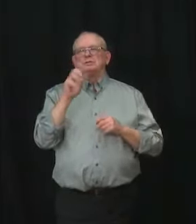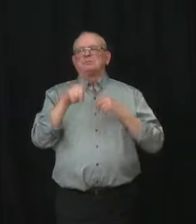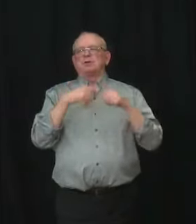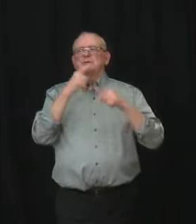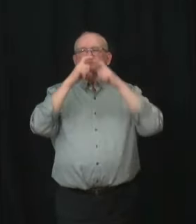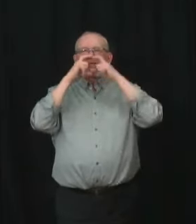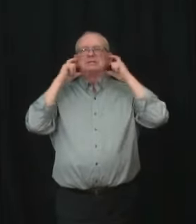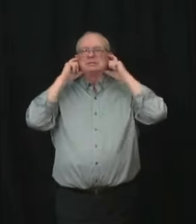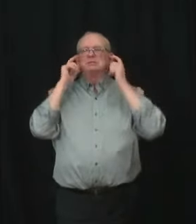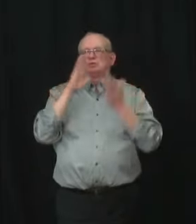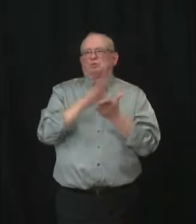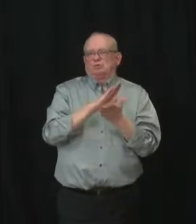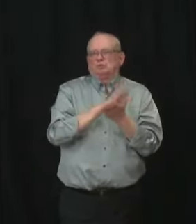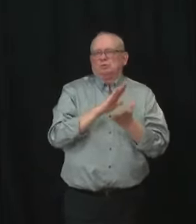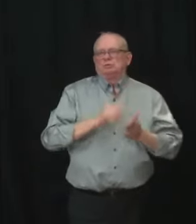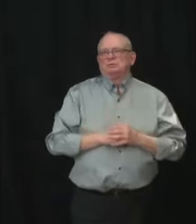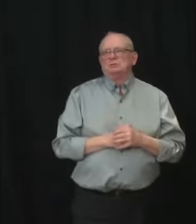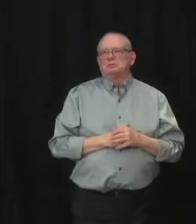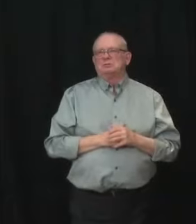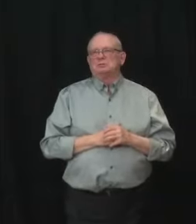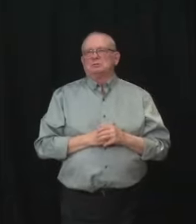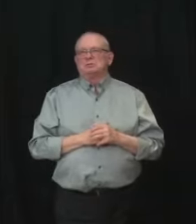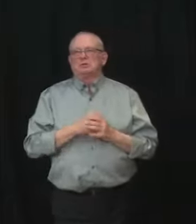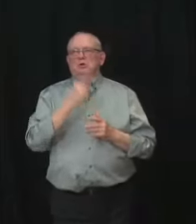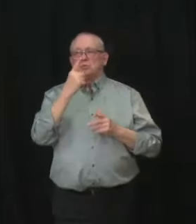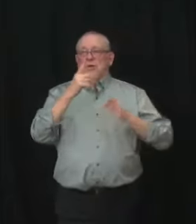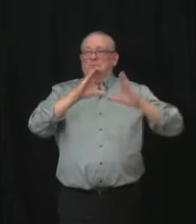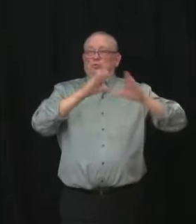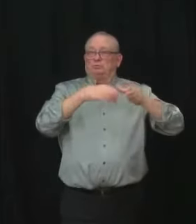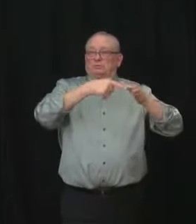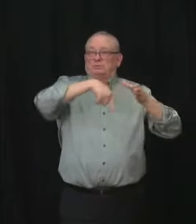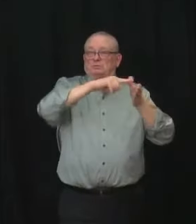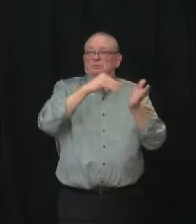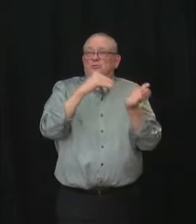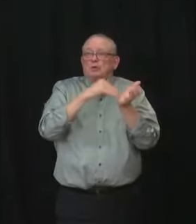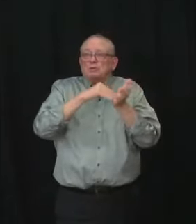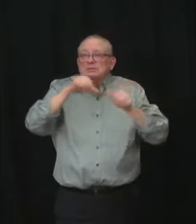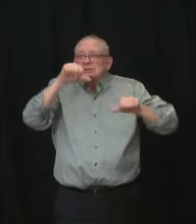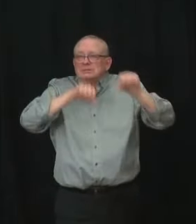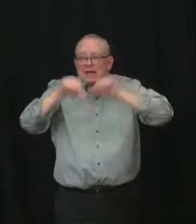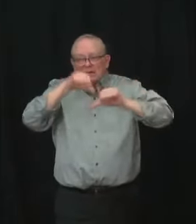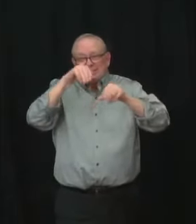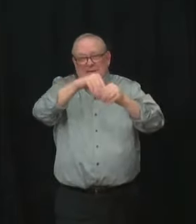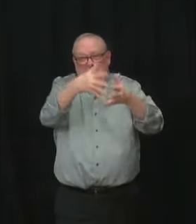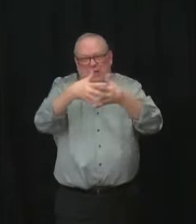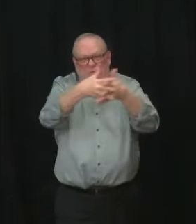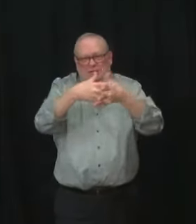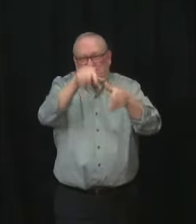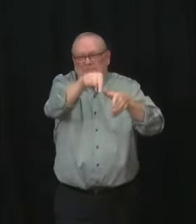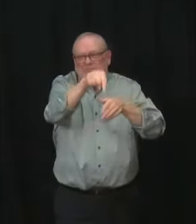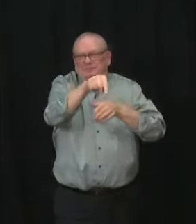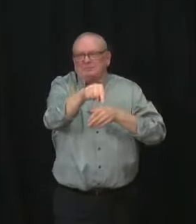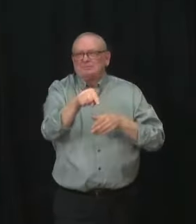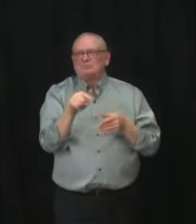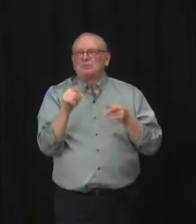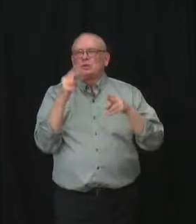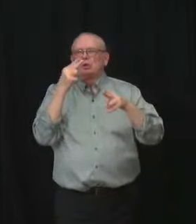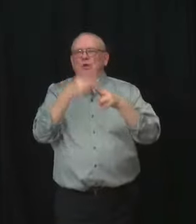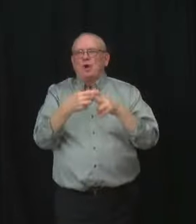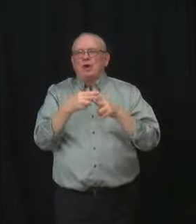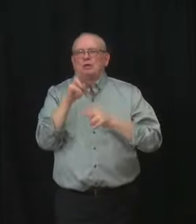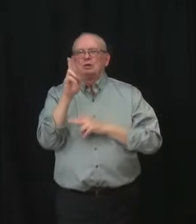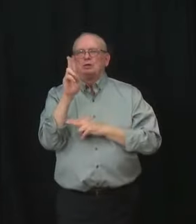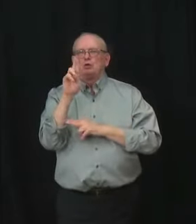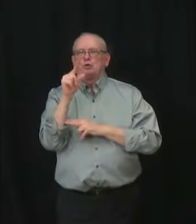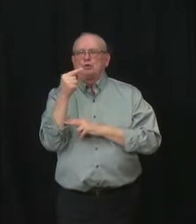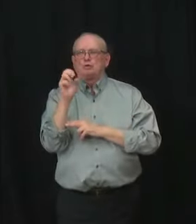by an American group of physicians and scientists called Urgency of Normal. It's a group of people who